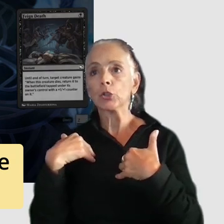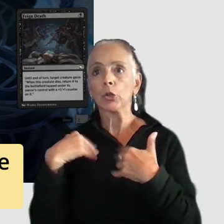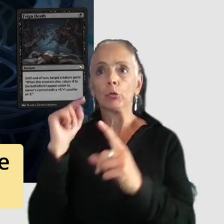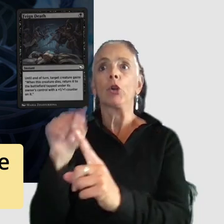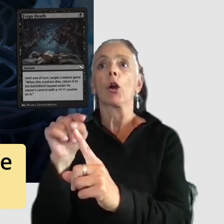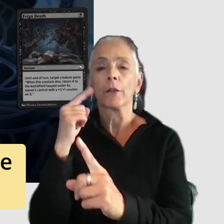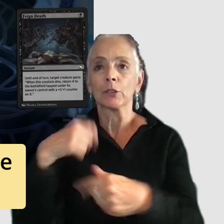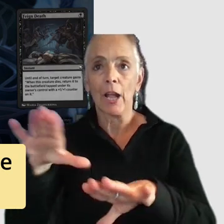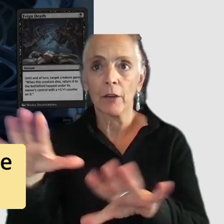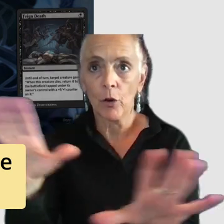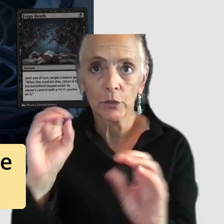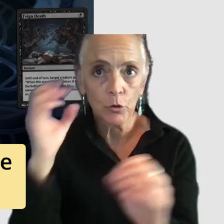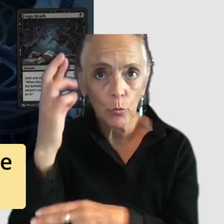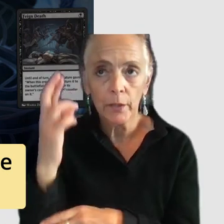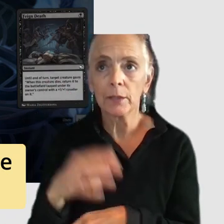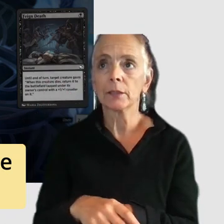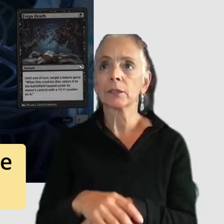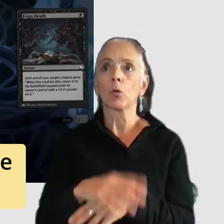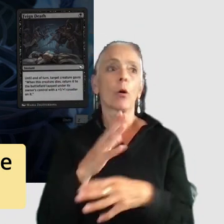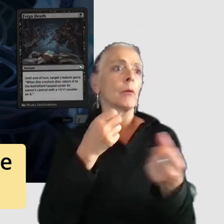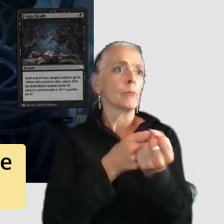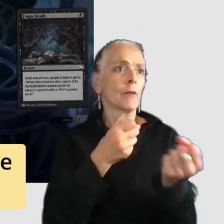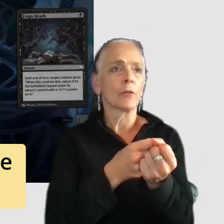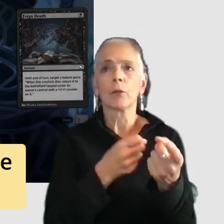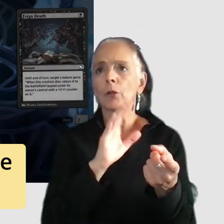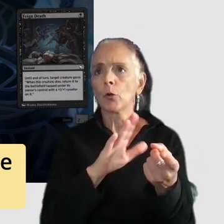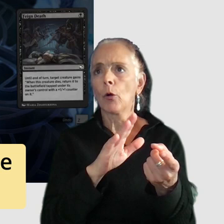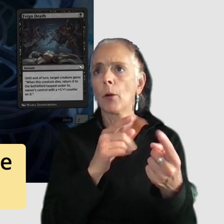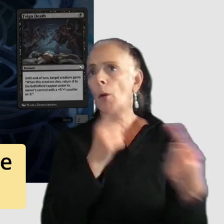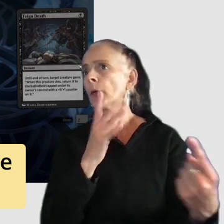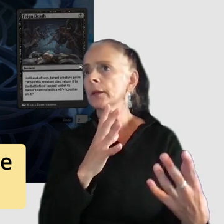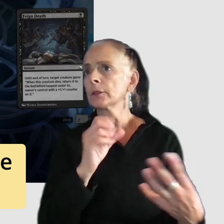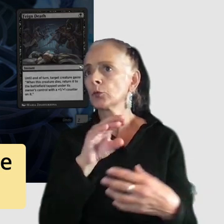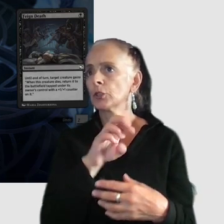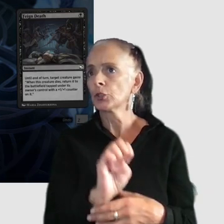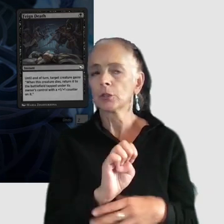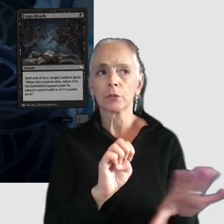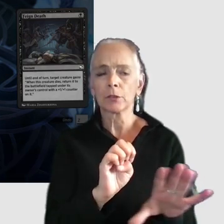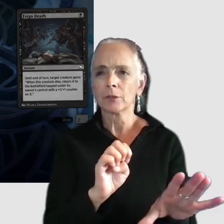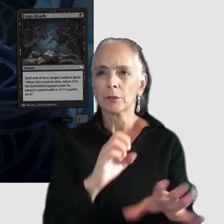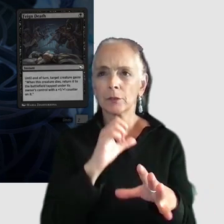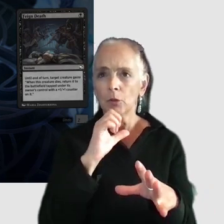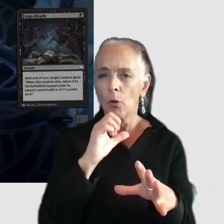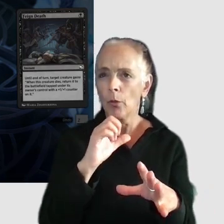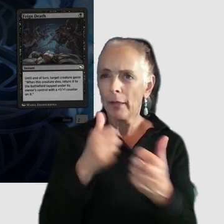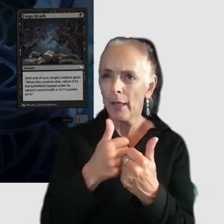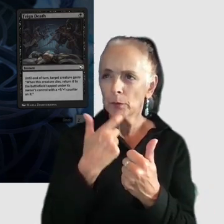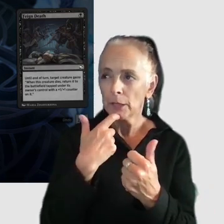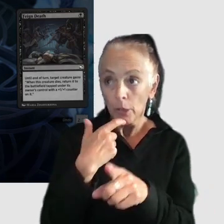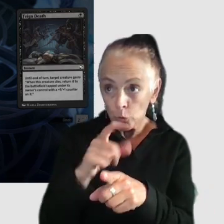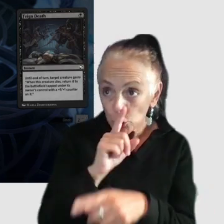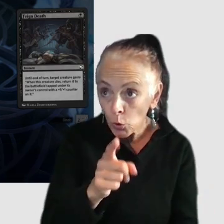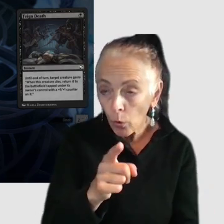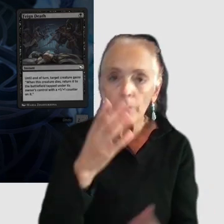or you buff your opponent's creature and it doesn't make any sense in context so the game will give you a are you sure just in case you've done